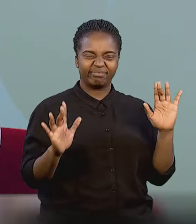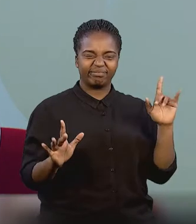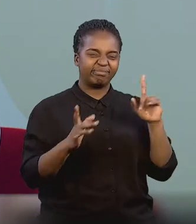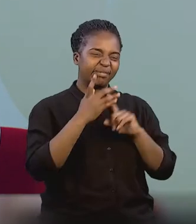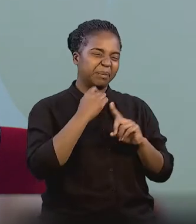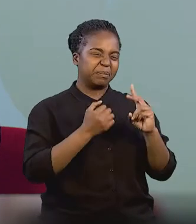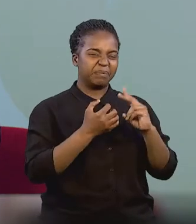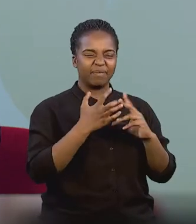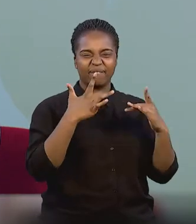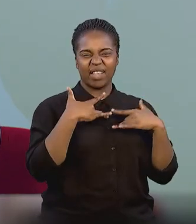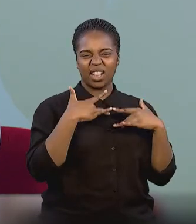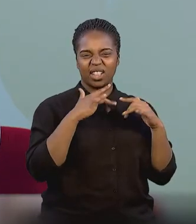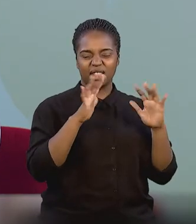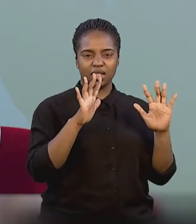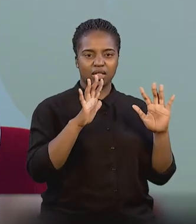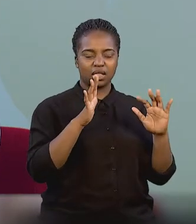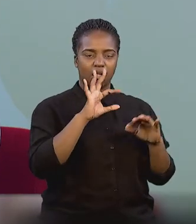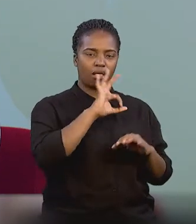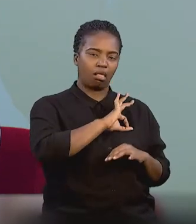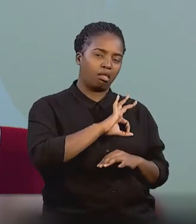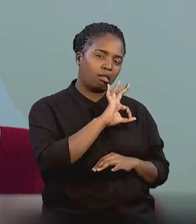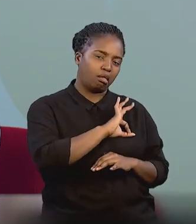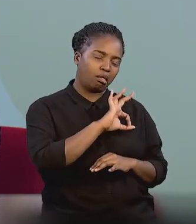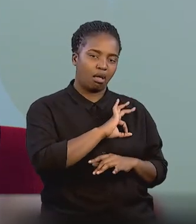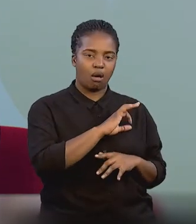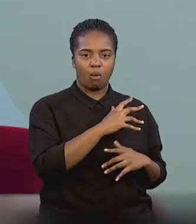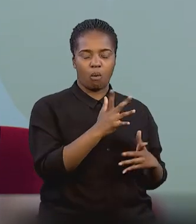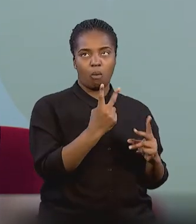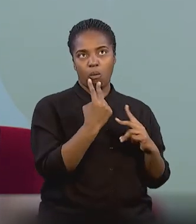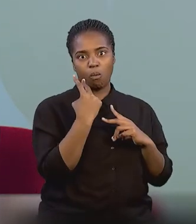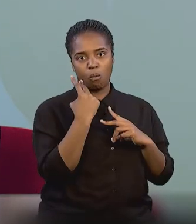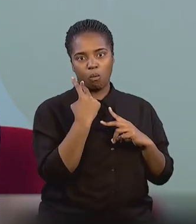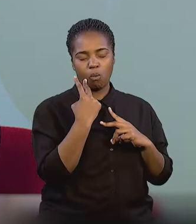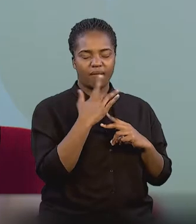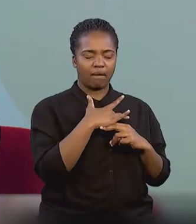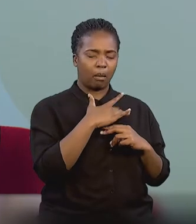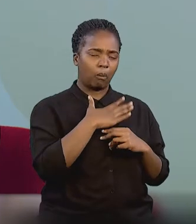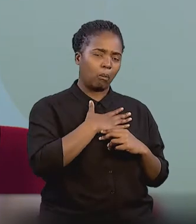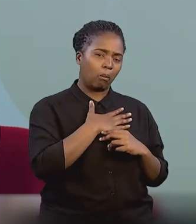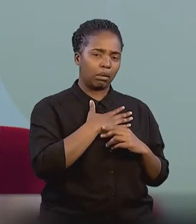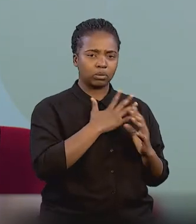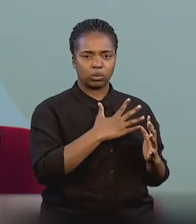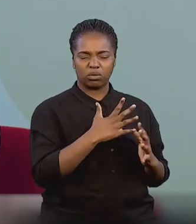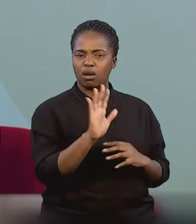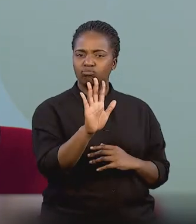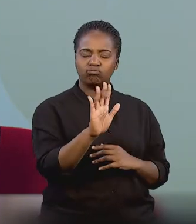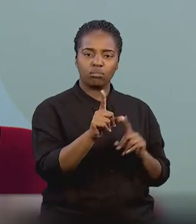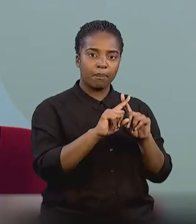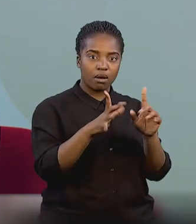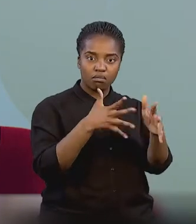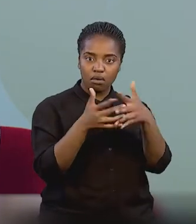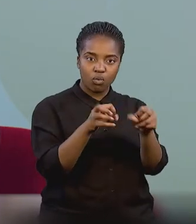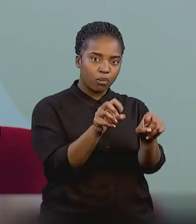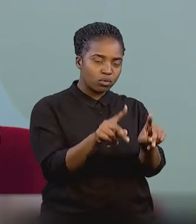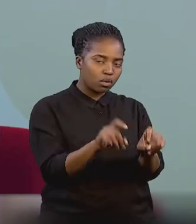without any remorse, without looking back and feeling sorry for himself, but